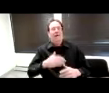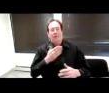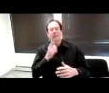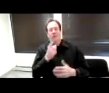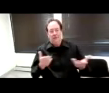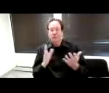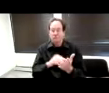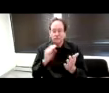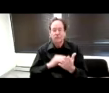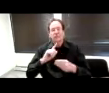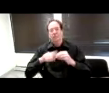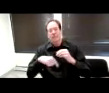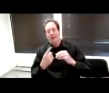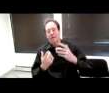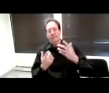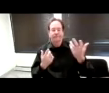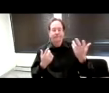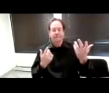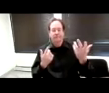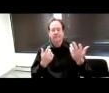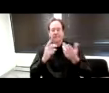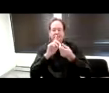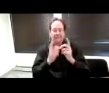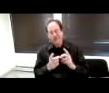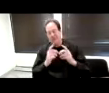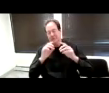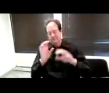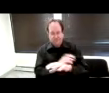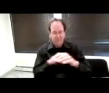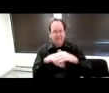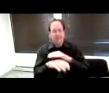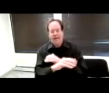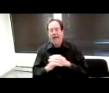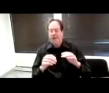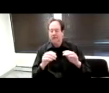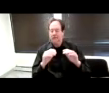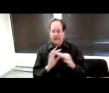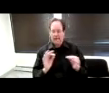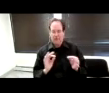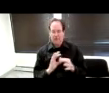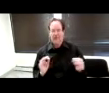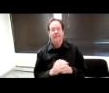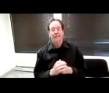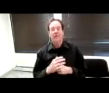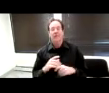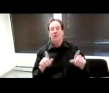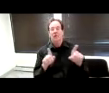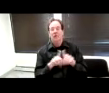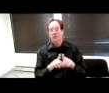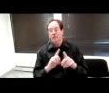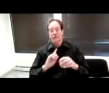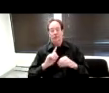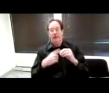something about it, about digital accessibility and captioning, and also just about